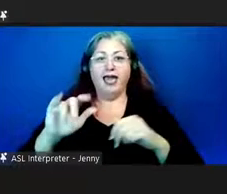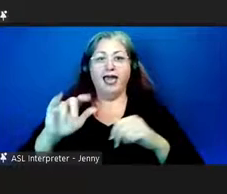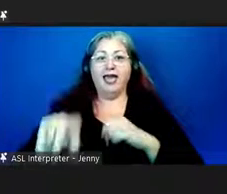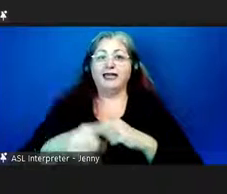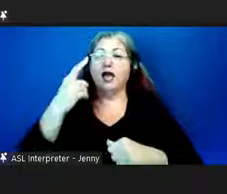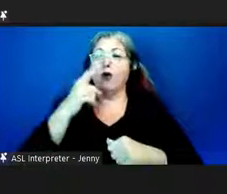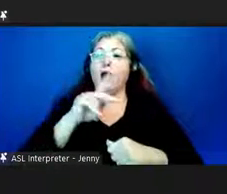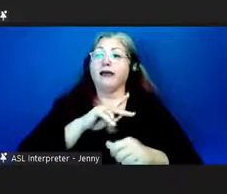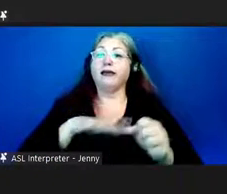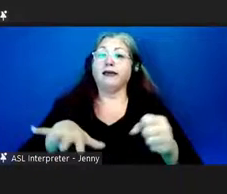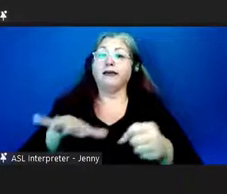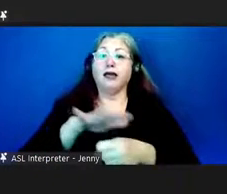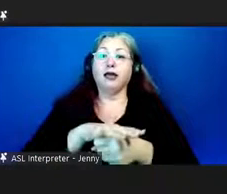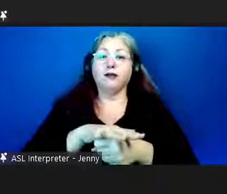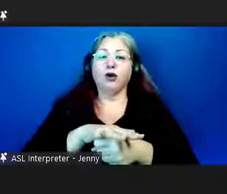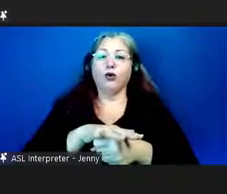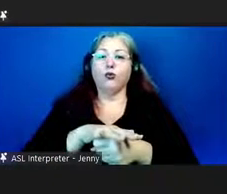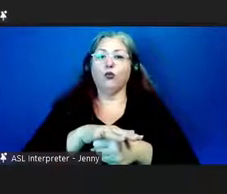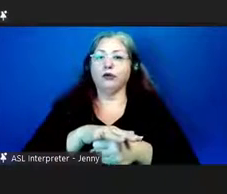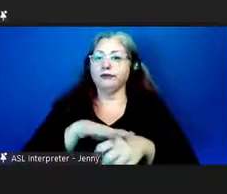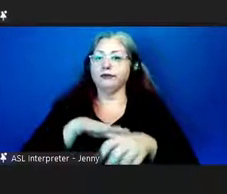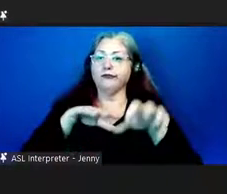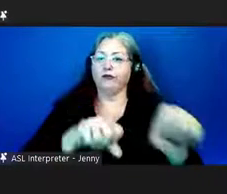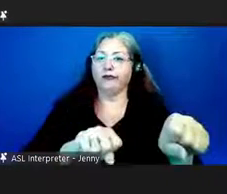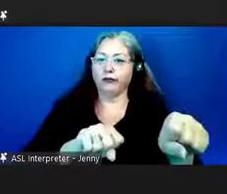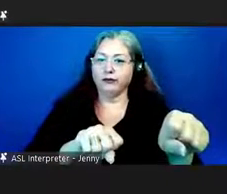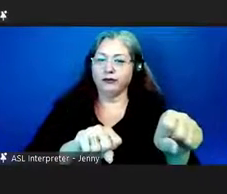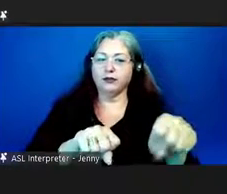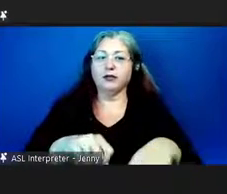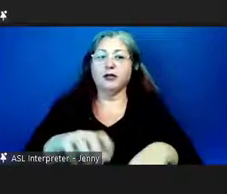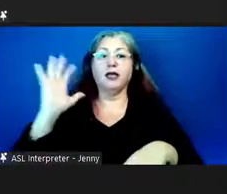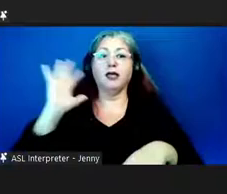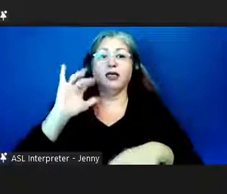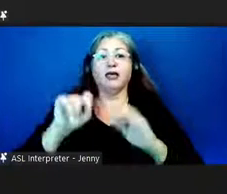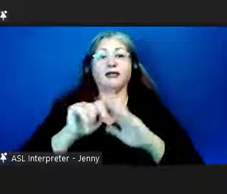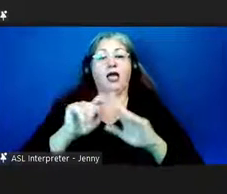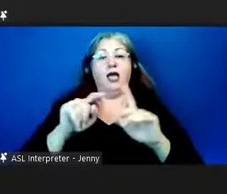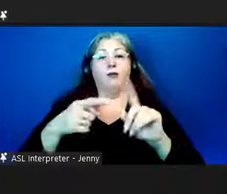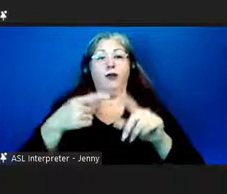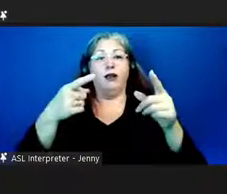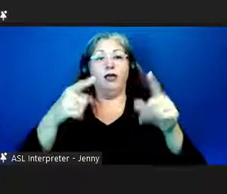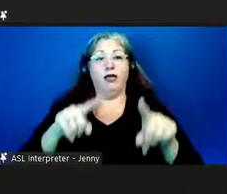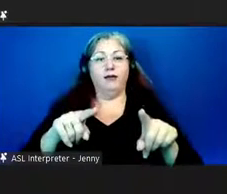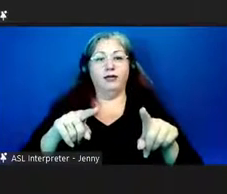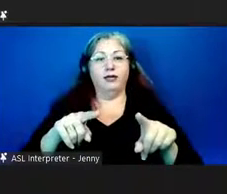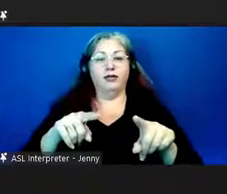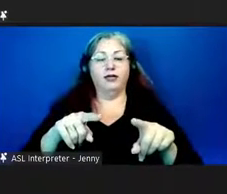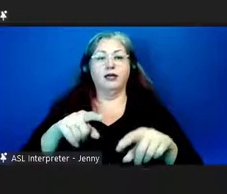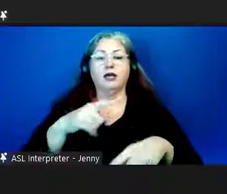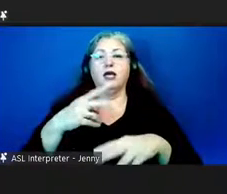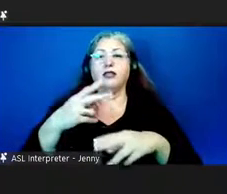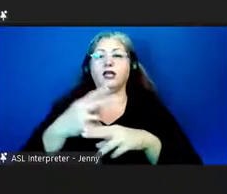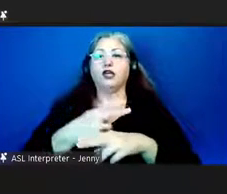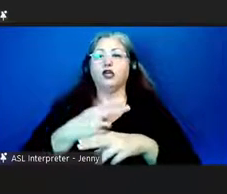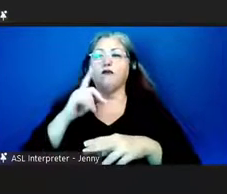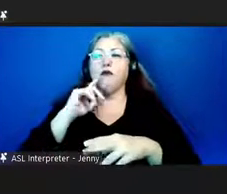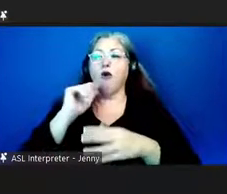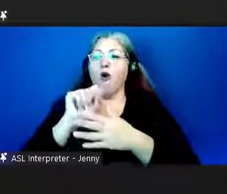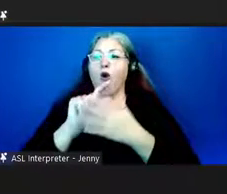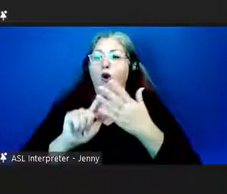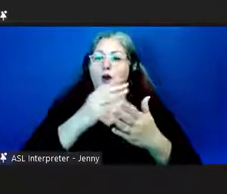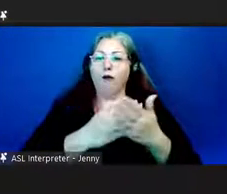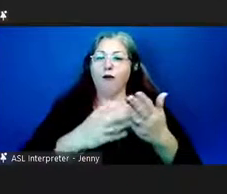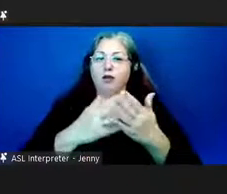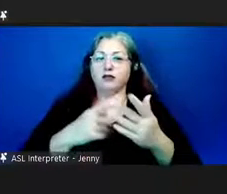kingdom was overthrown. At the time of the overthrow, it was used in all sectors of society,